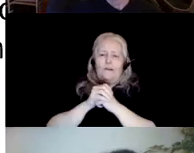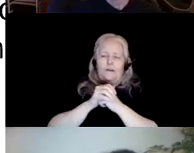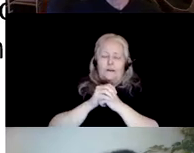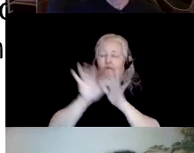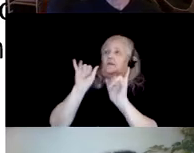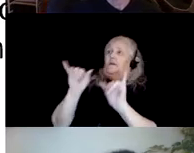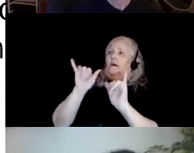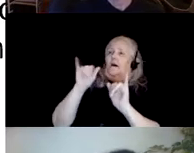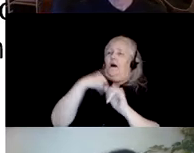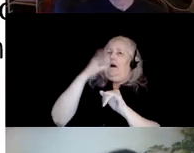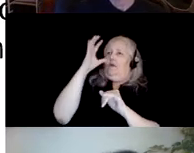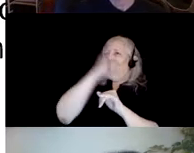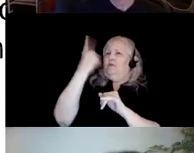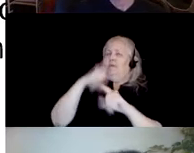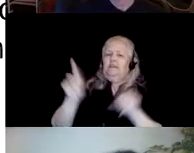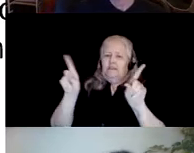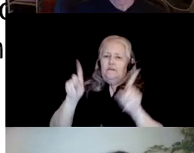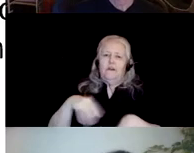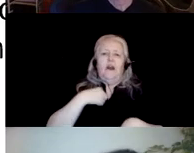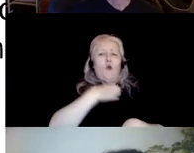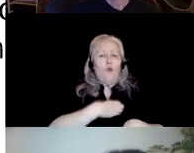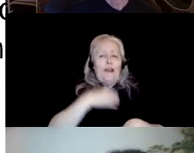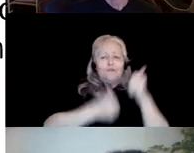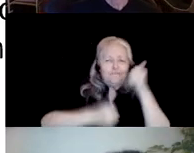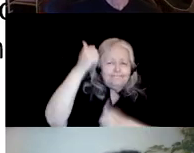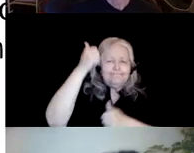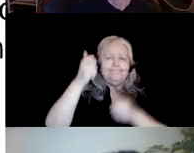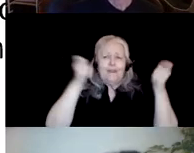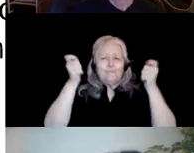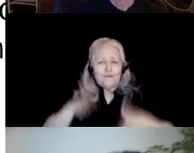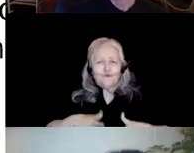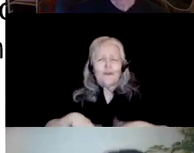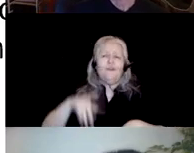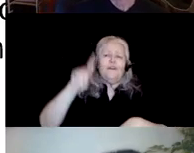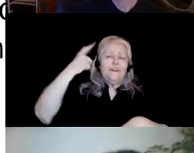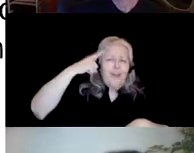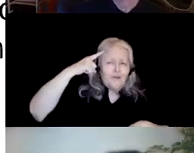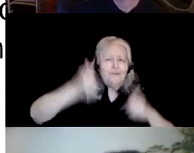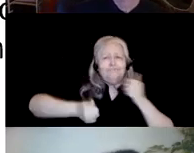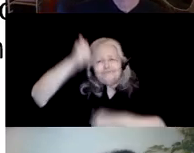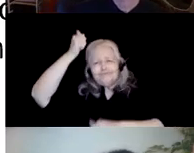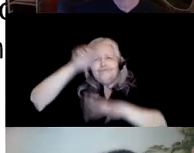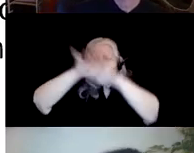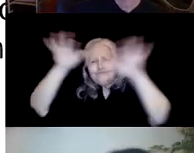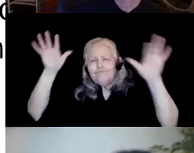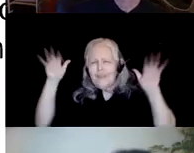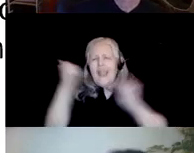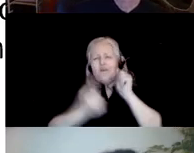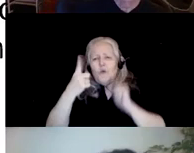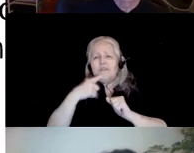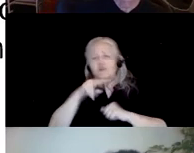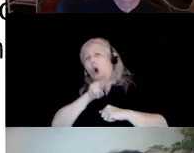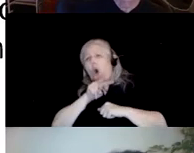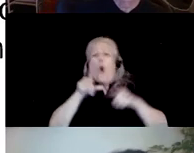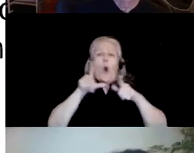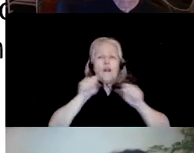where senior people like administrators and funding agencies and governments and so on are like, oh yeah, linguistics, we want to help you